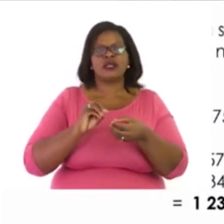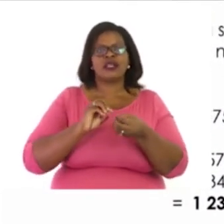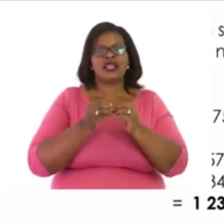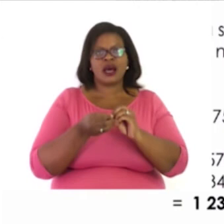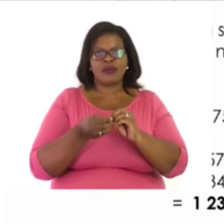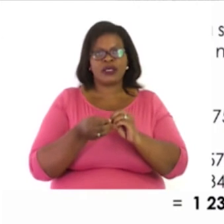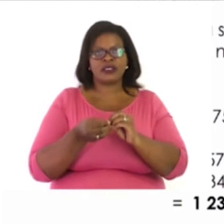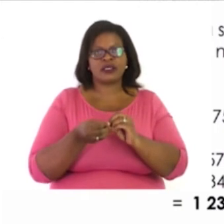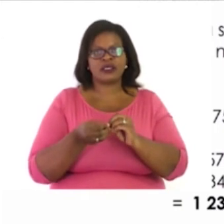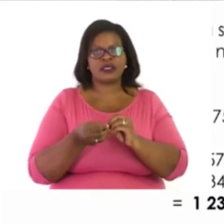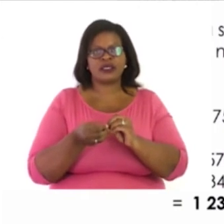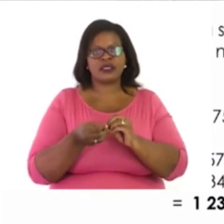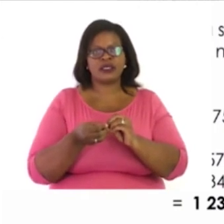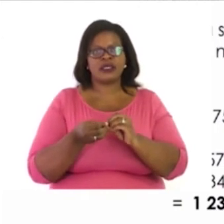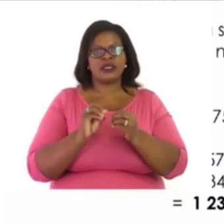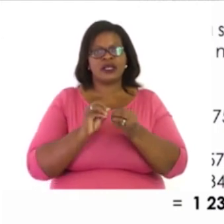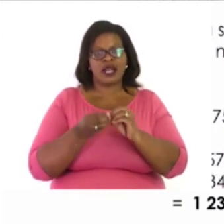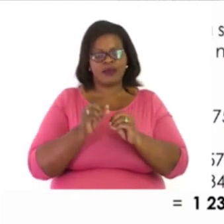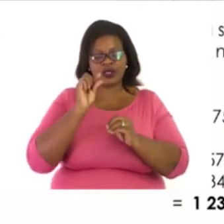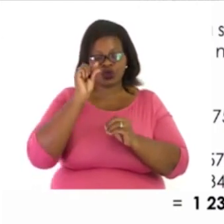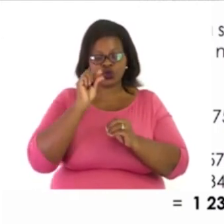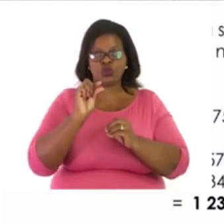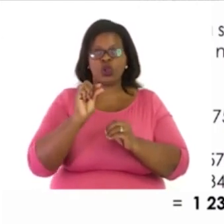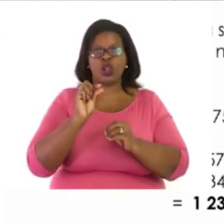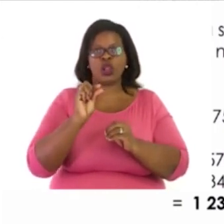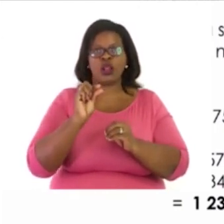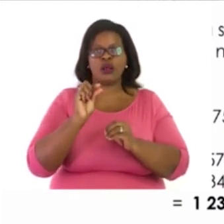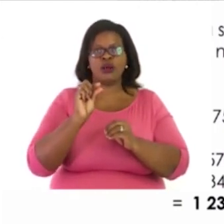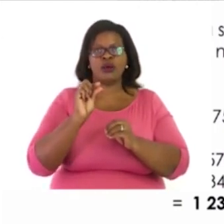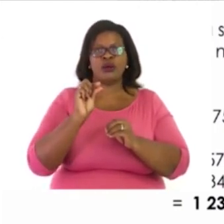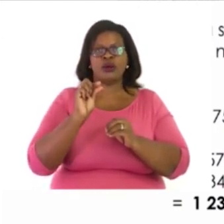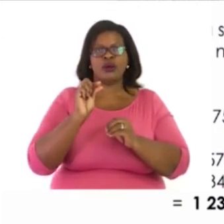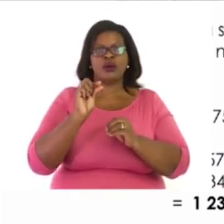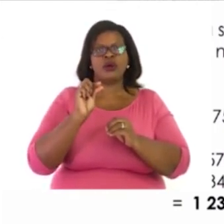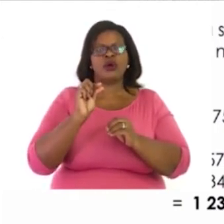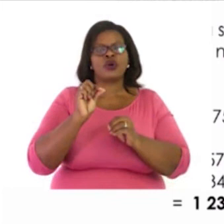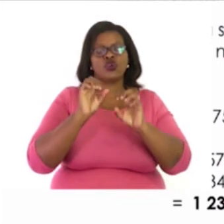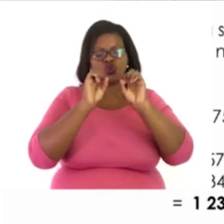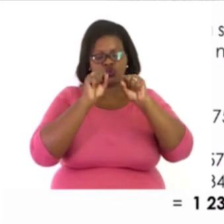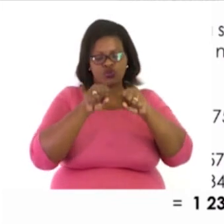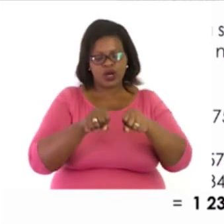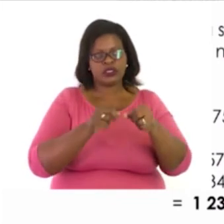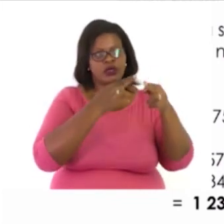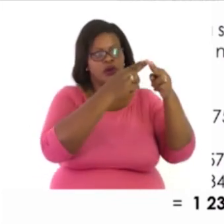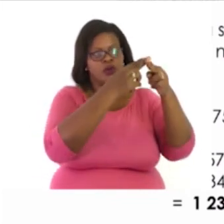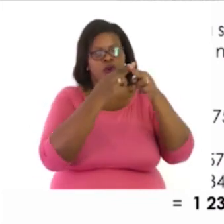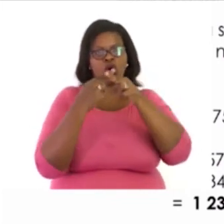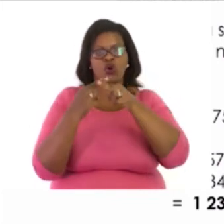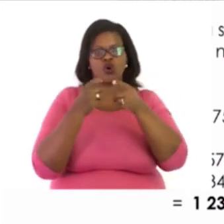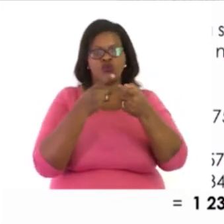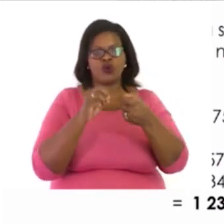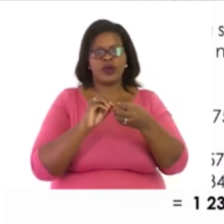If we do a subtraction sum. And the number is too small to be subtracted from. Then that number borrows from the